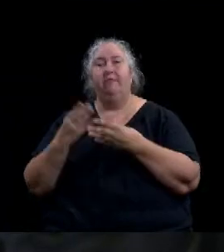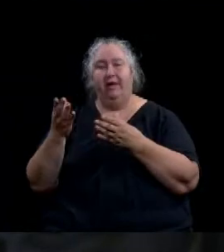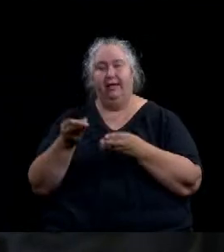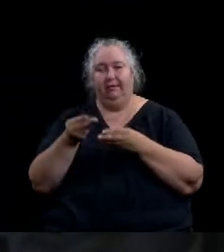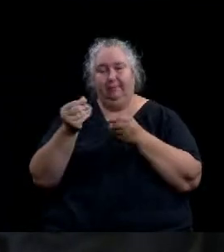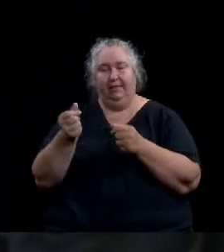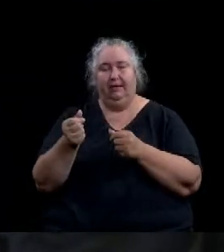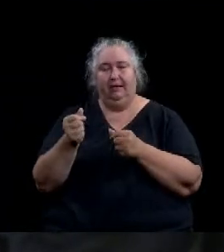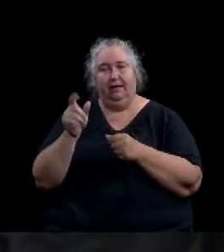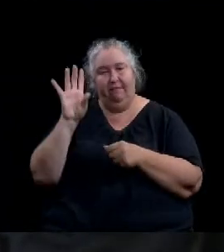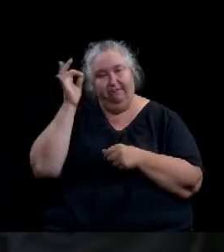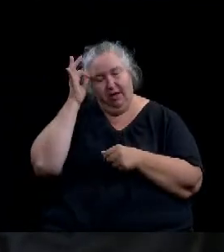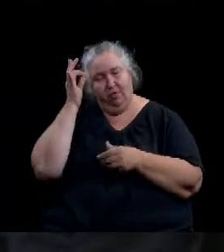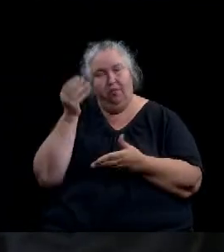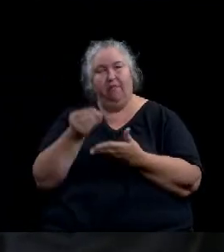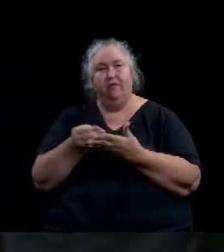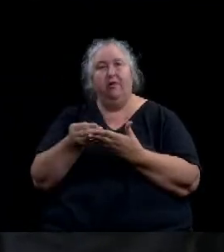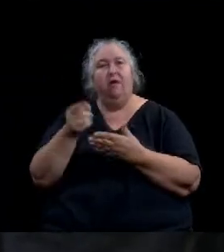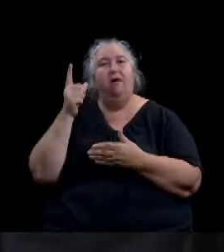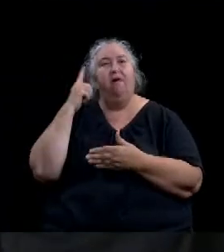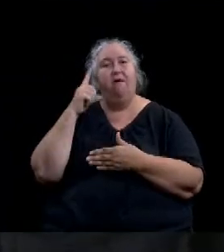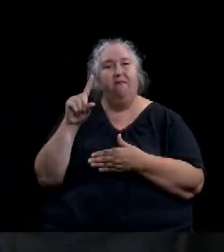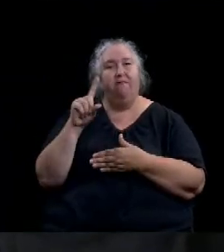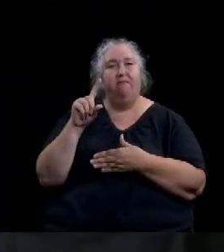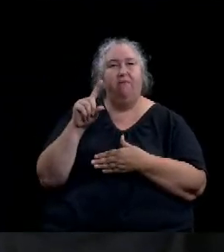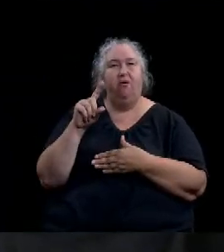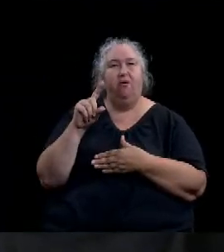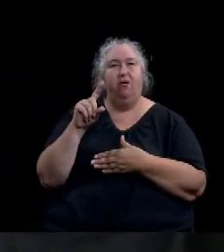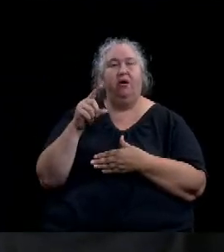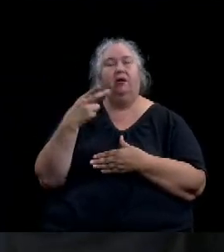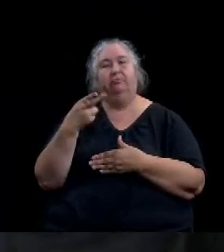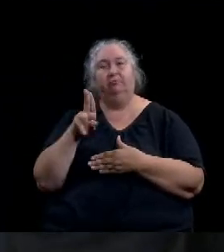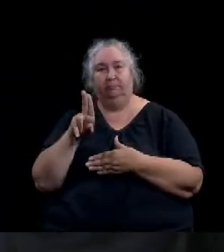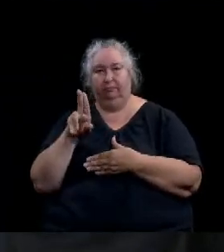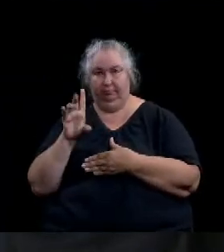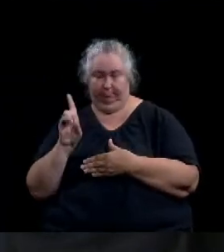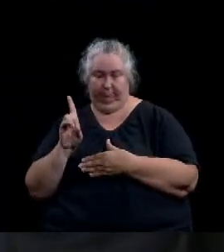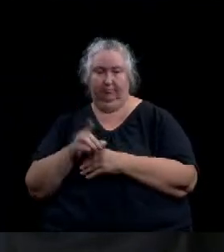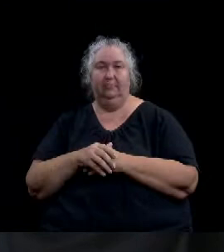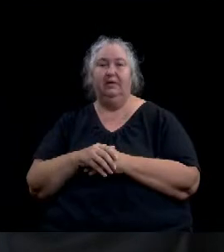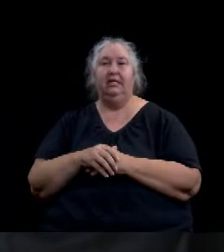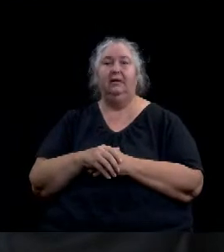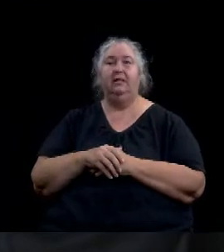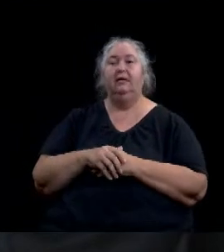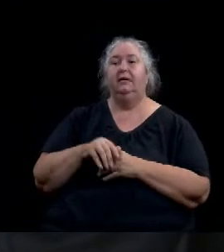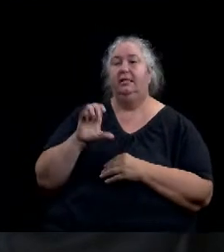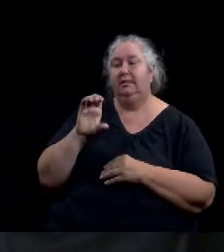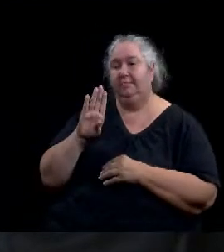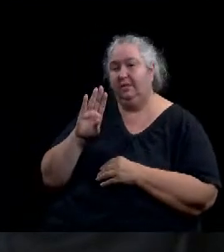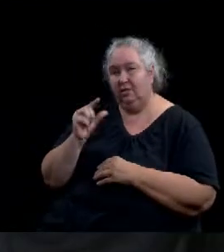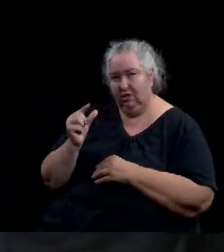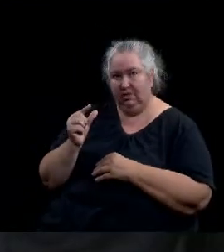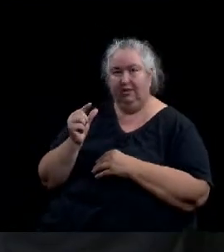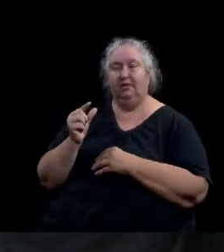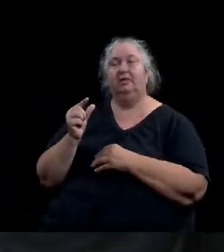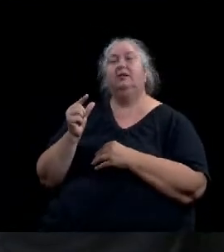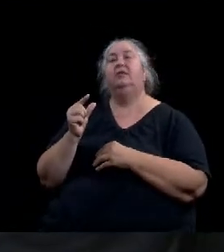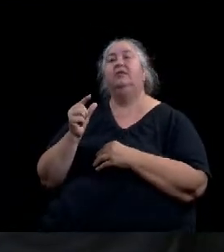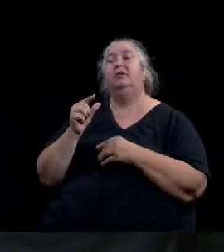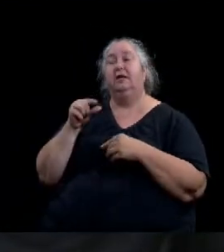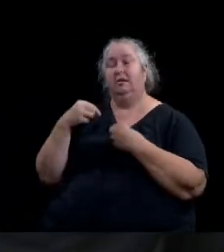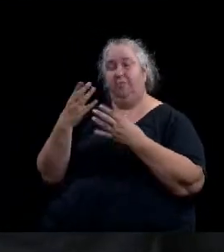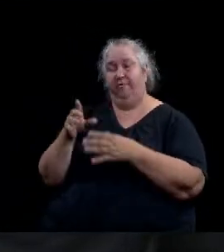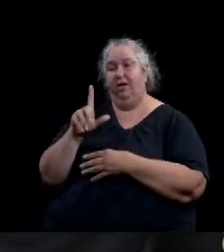CDBG program as follows. Provide funding up to $21,000 to assist homeless individuals